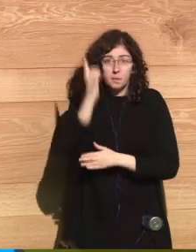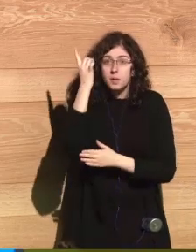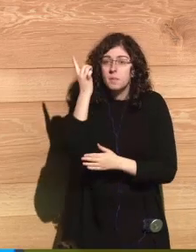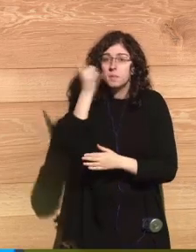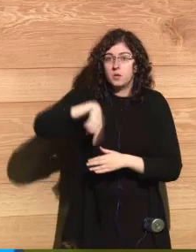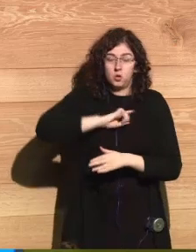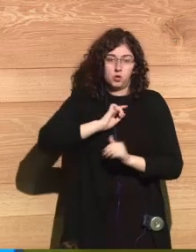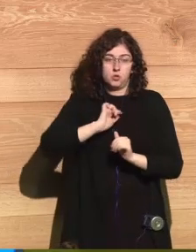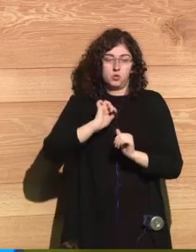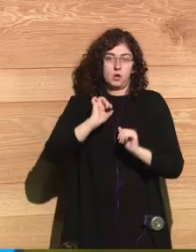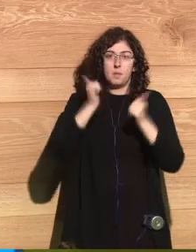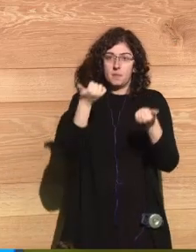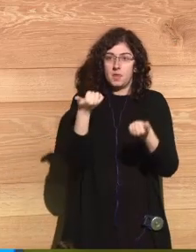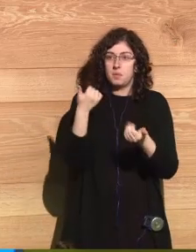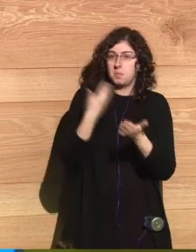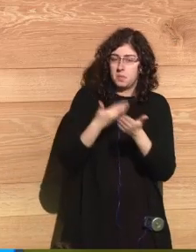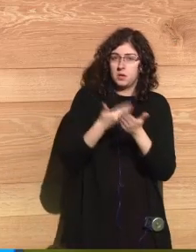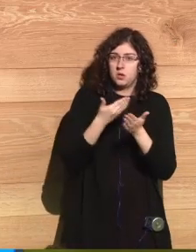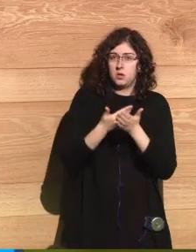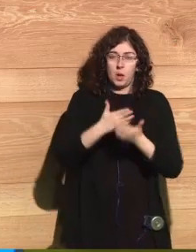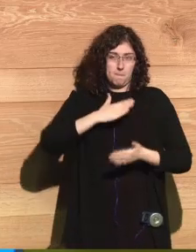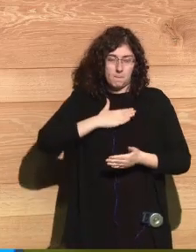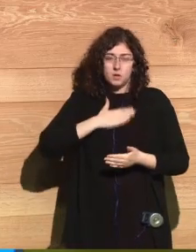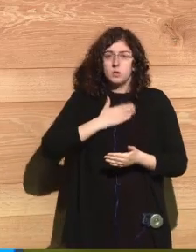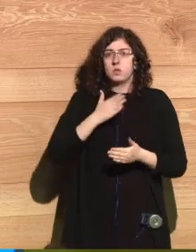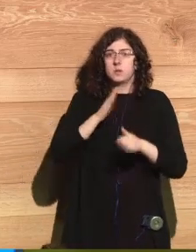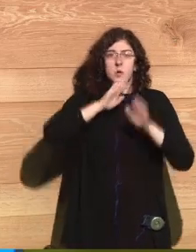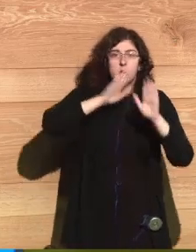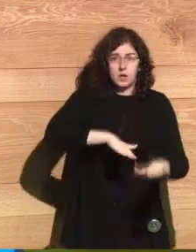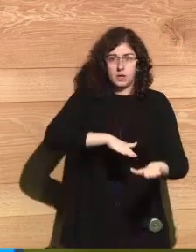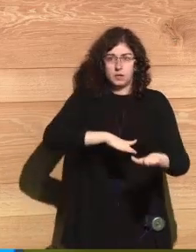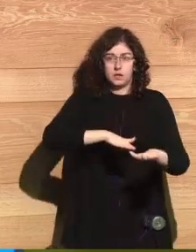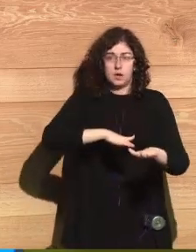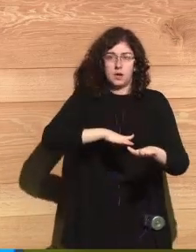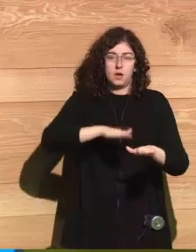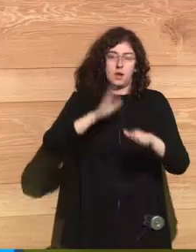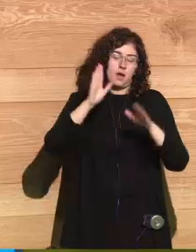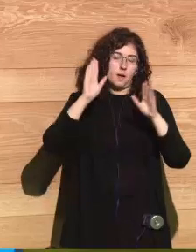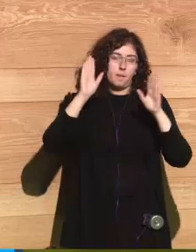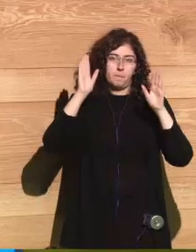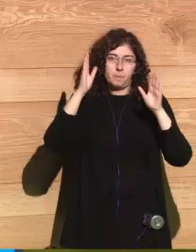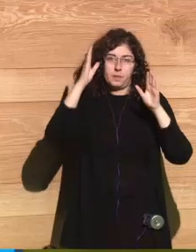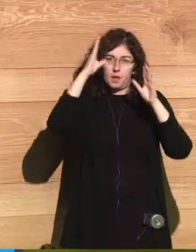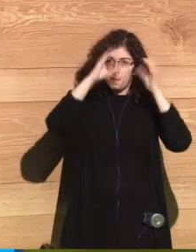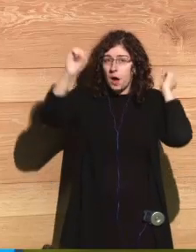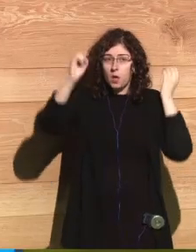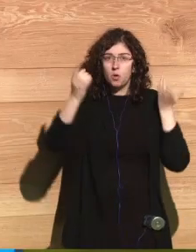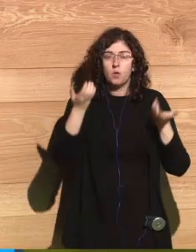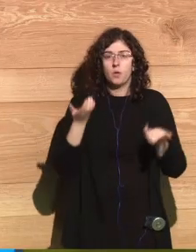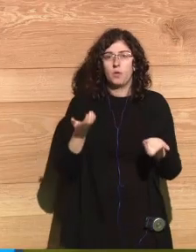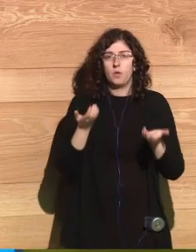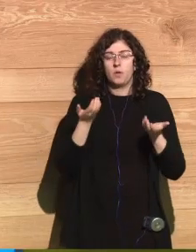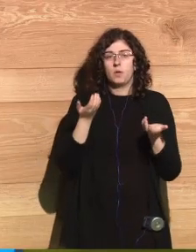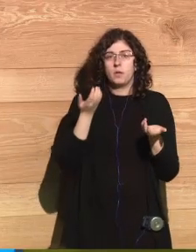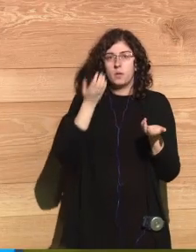loyalty to the emperor. We said, yes, sir. And at that moment, I saw the bluest